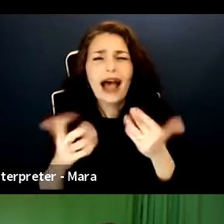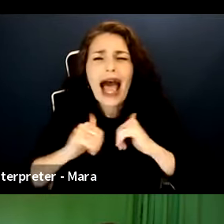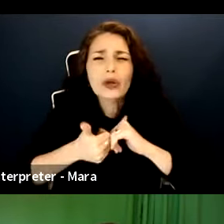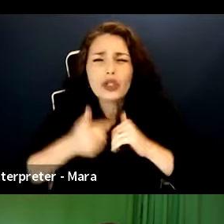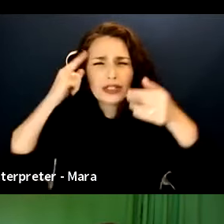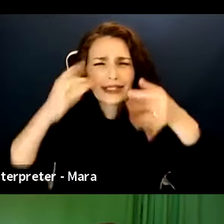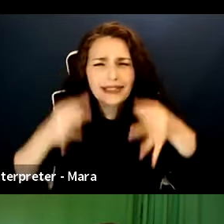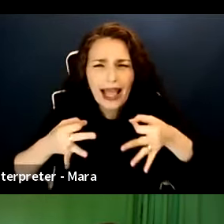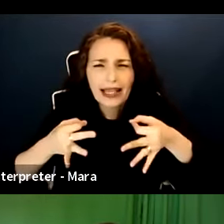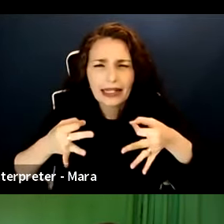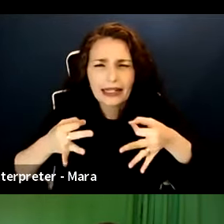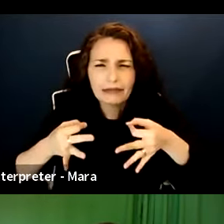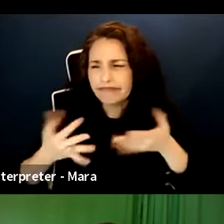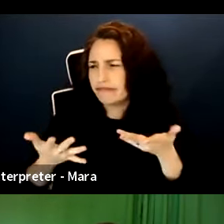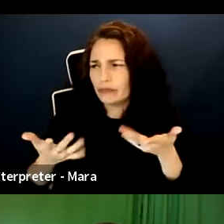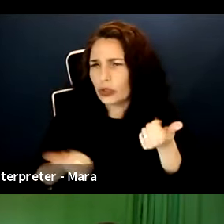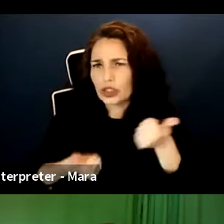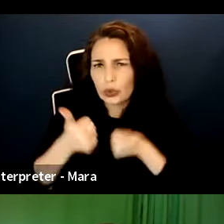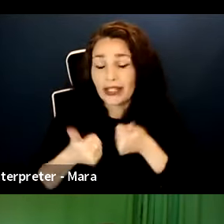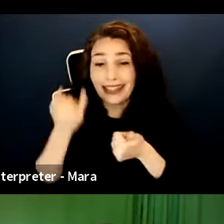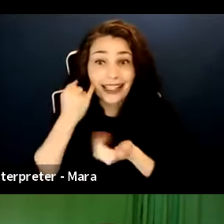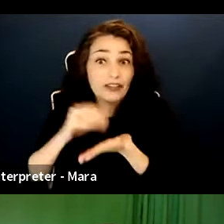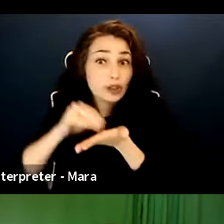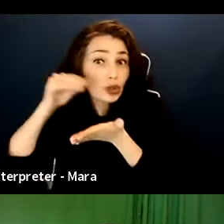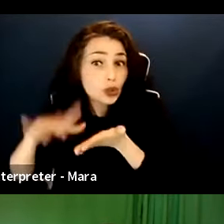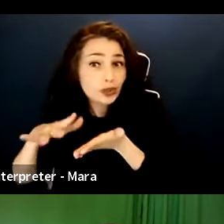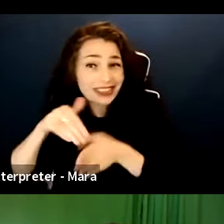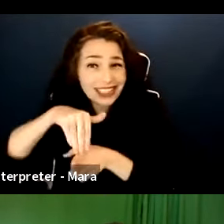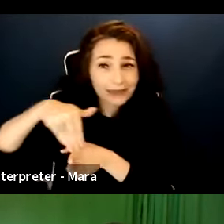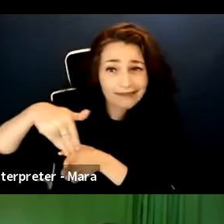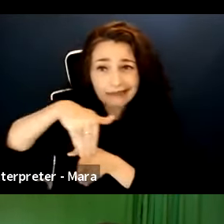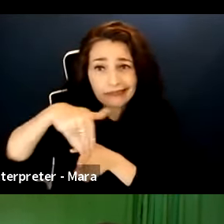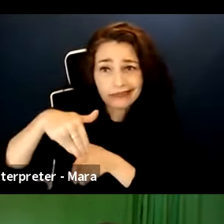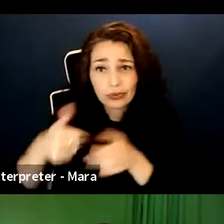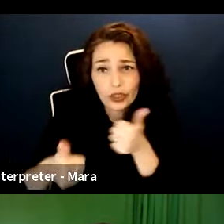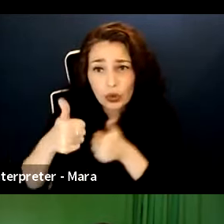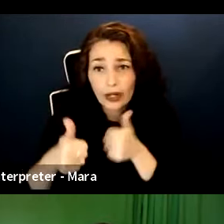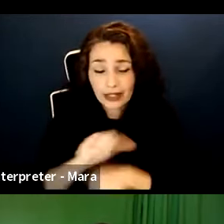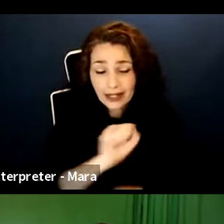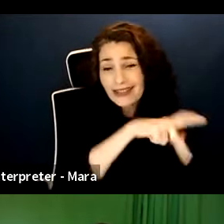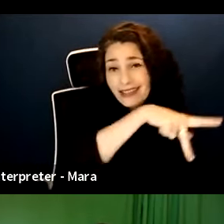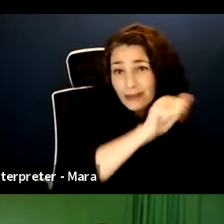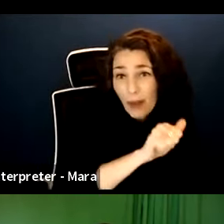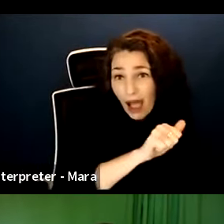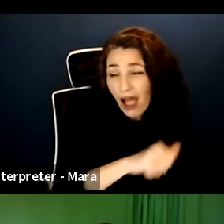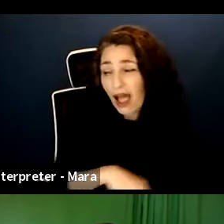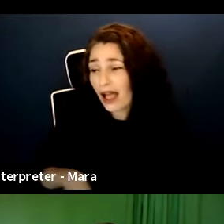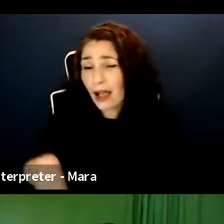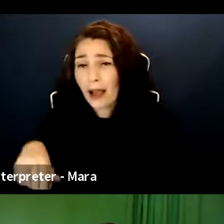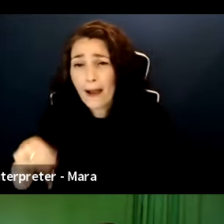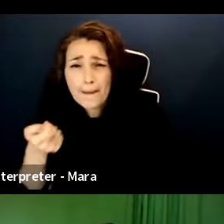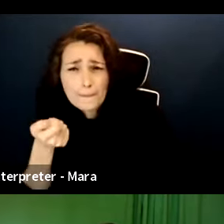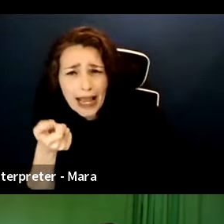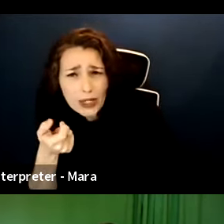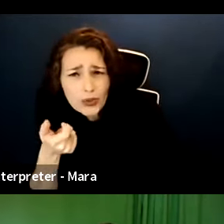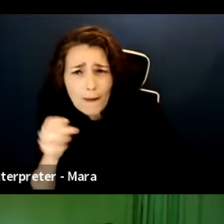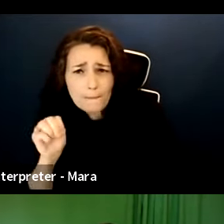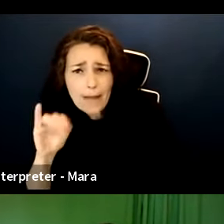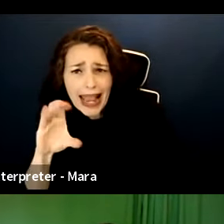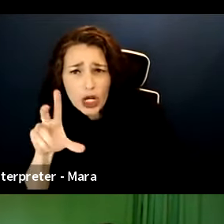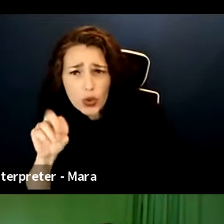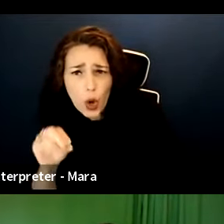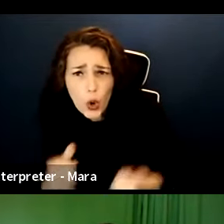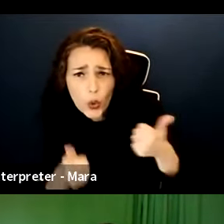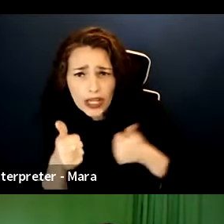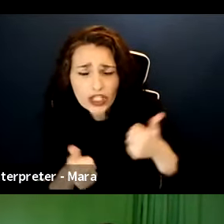especially like a student who's unsure, because they could really make SPA, micro or a student film? Thanks. Or yeah, and